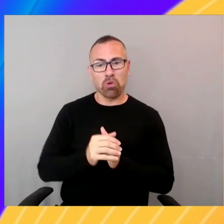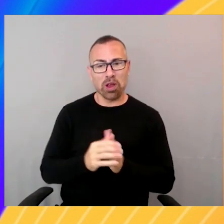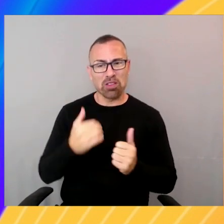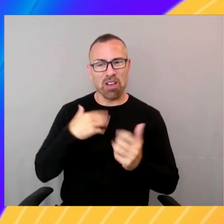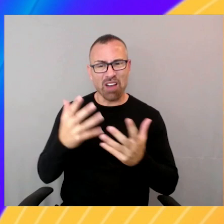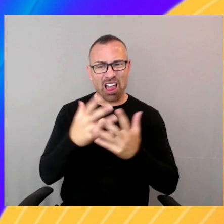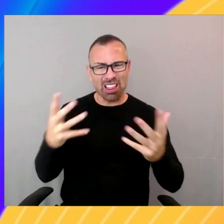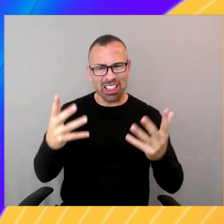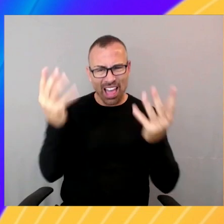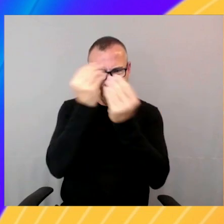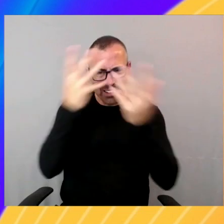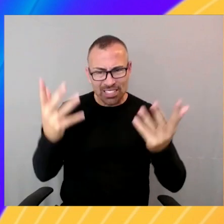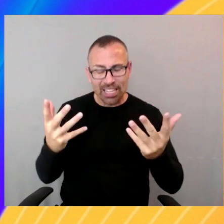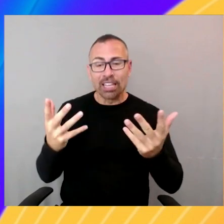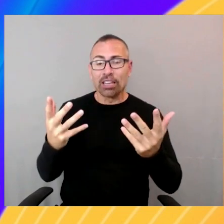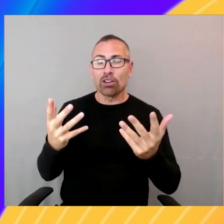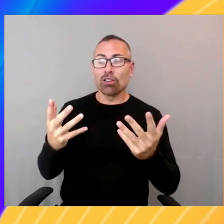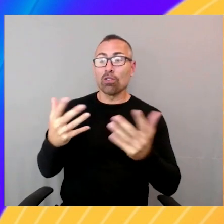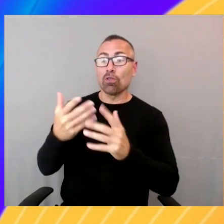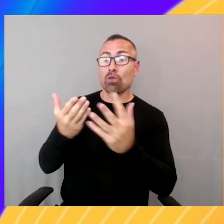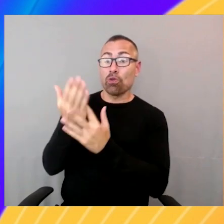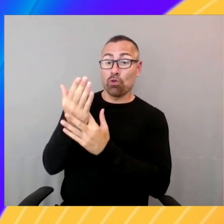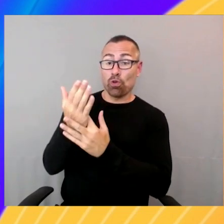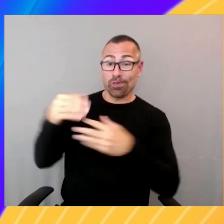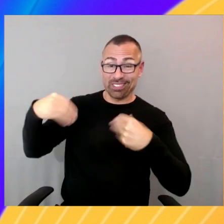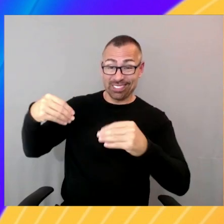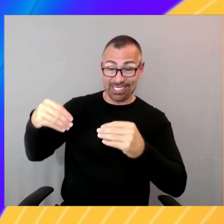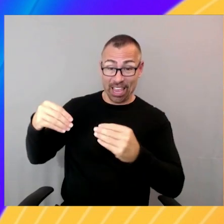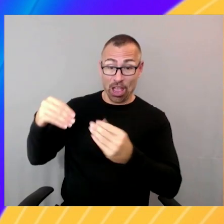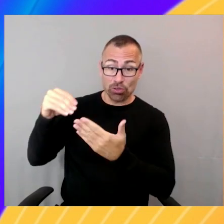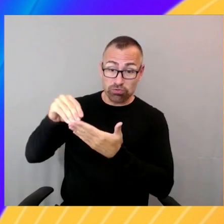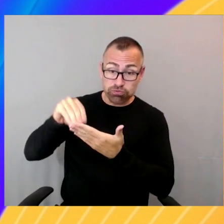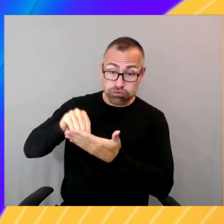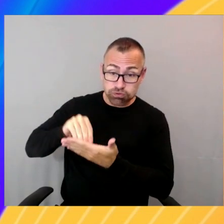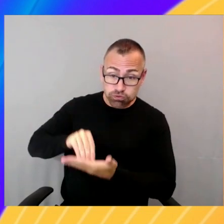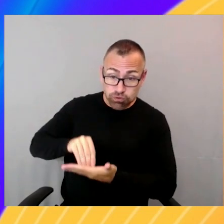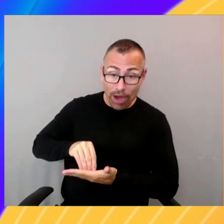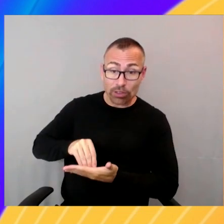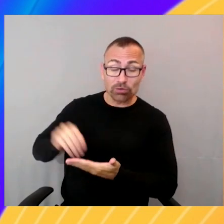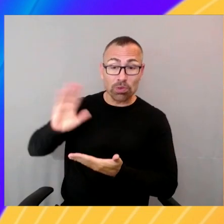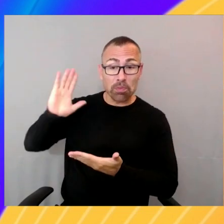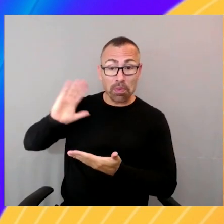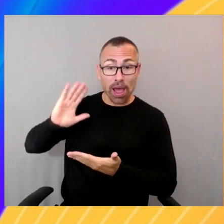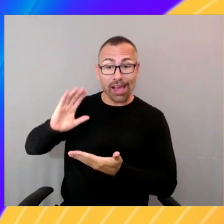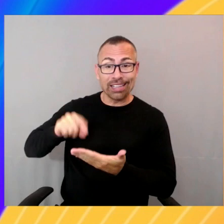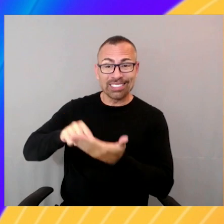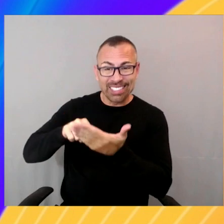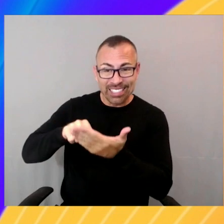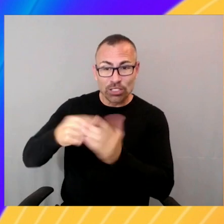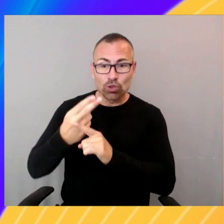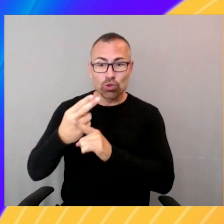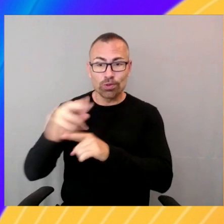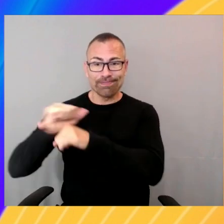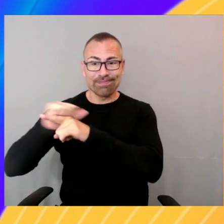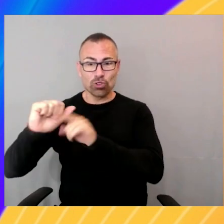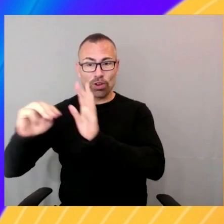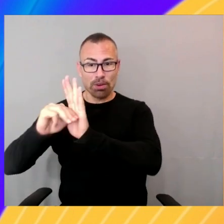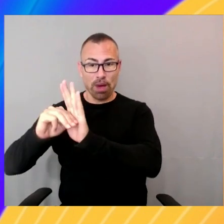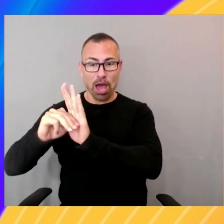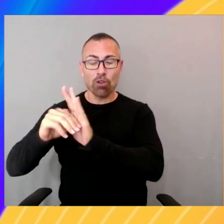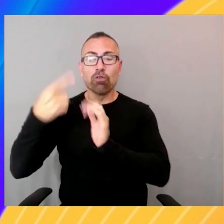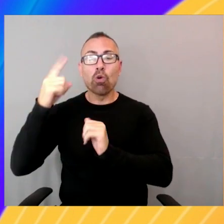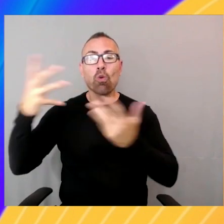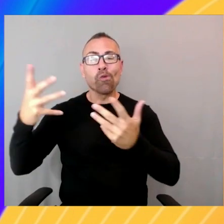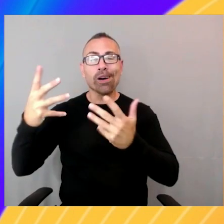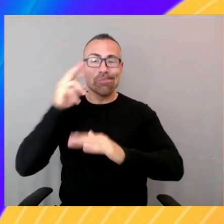past. Okay. You train a model, you generate future predictions for sales using that model. You can do